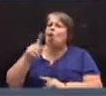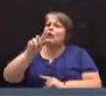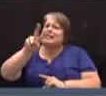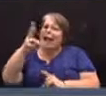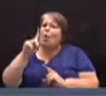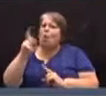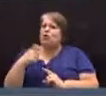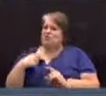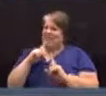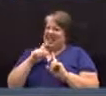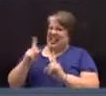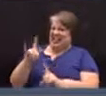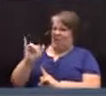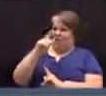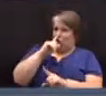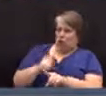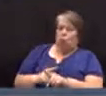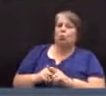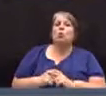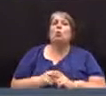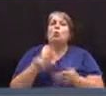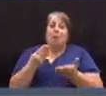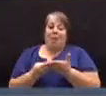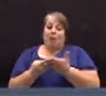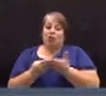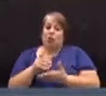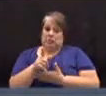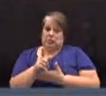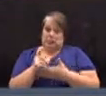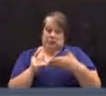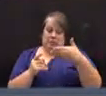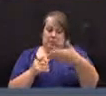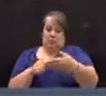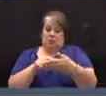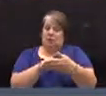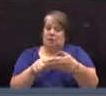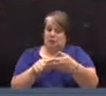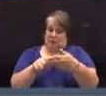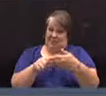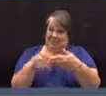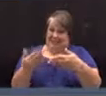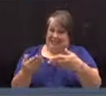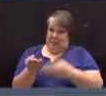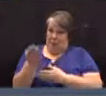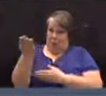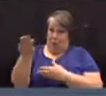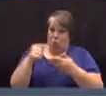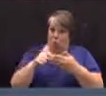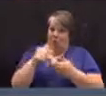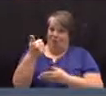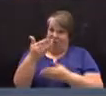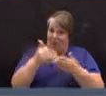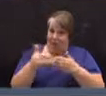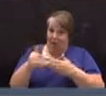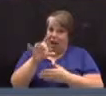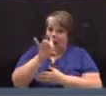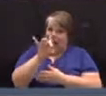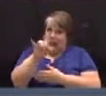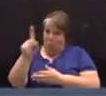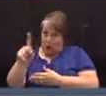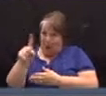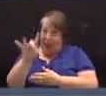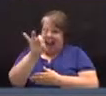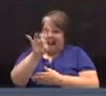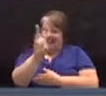I may answer it. The budget being put forward in front of you tonight is $15,881